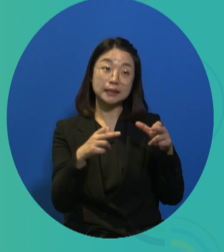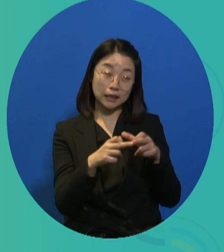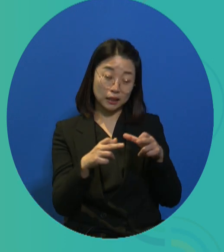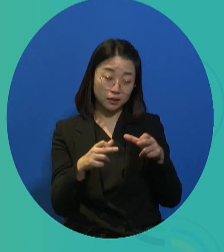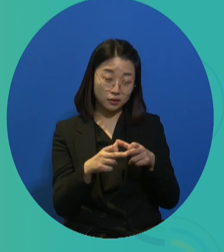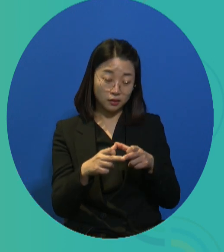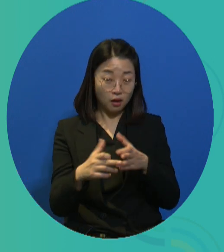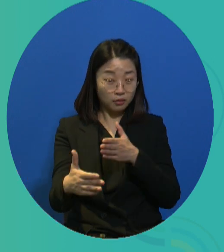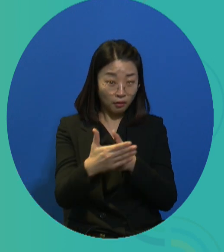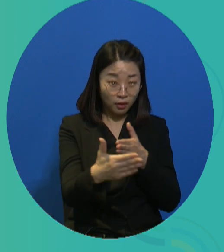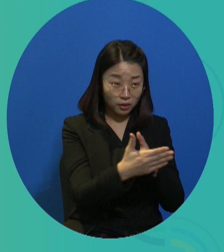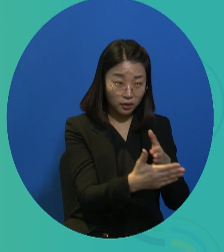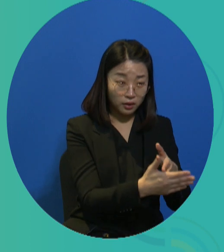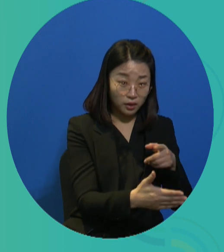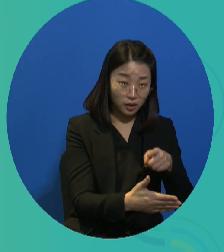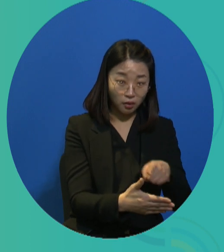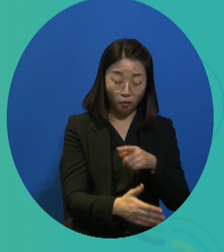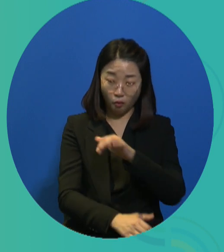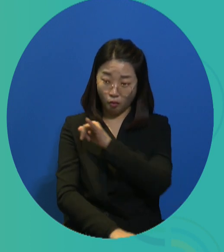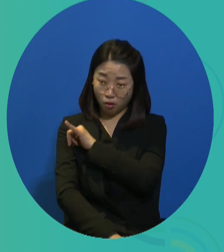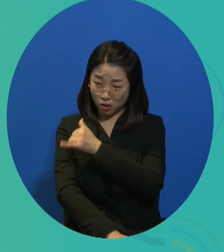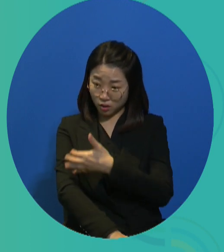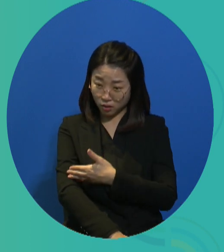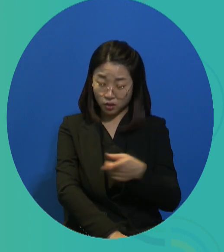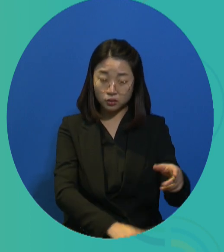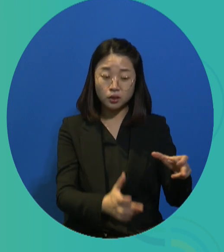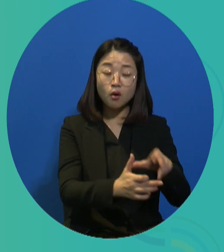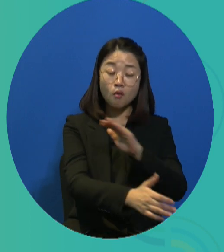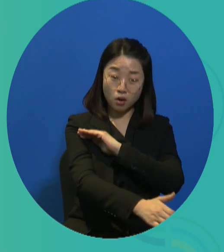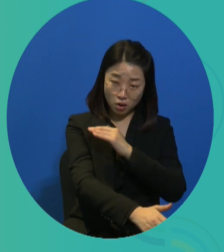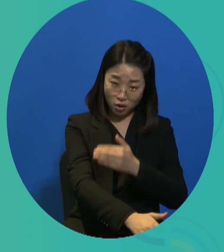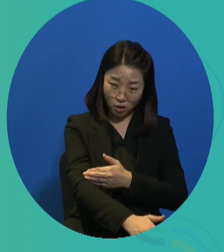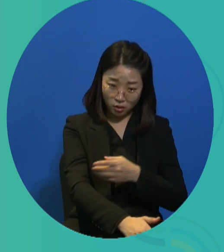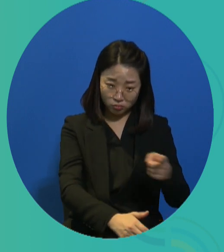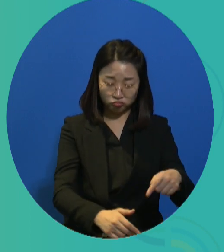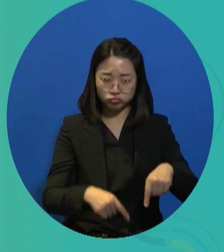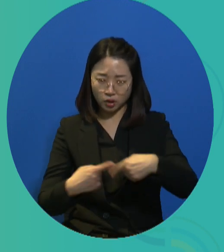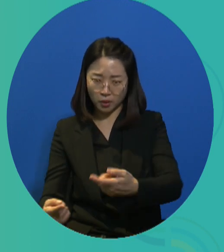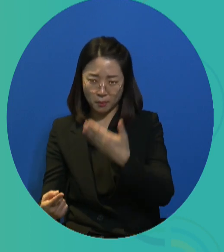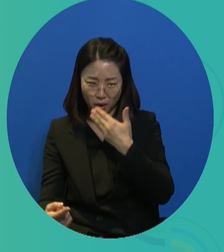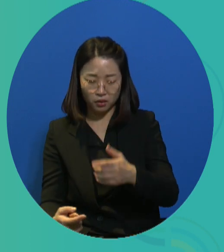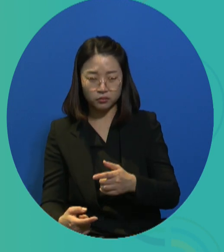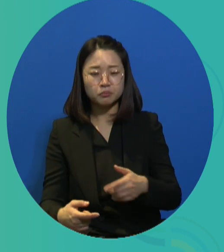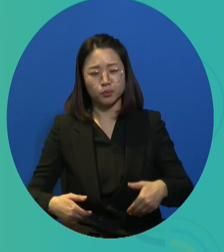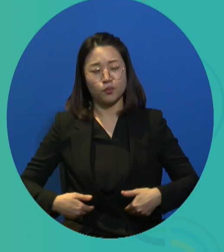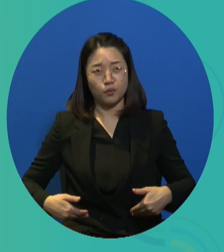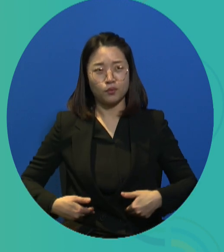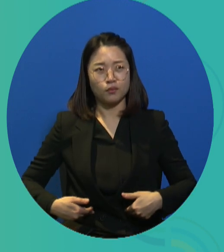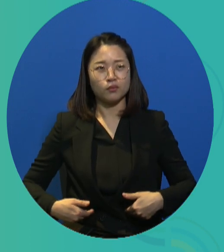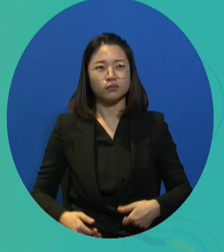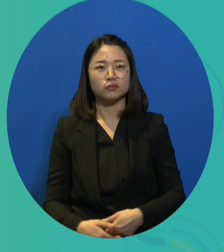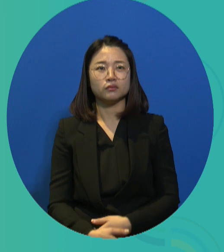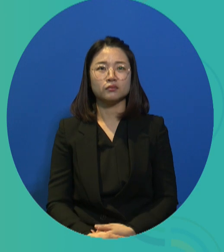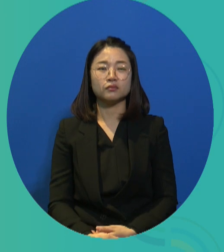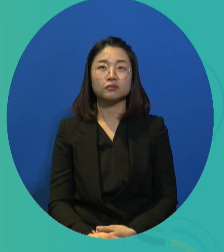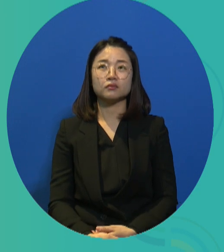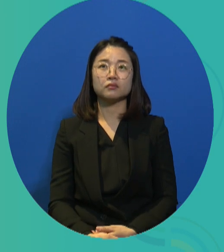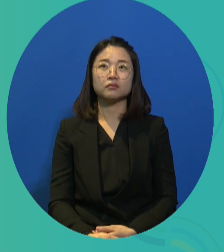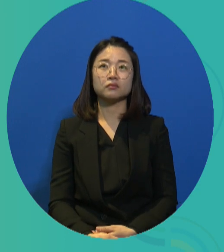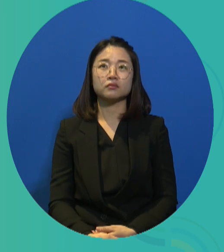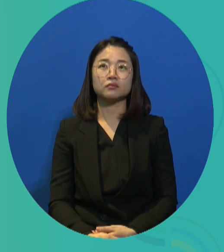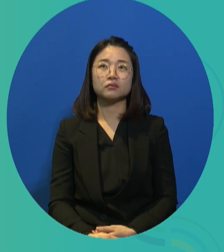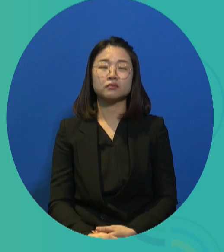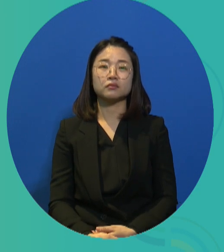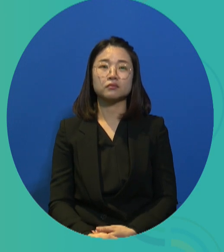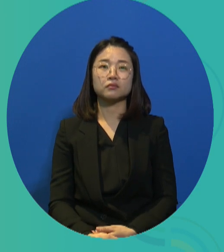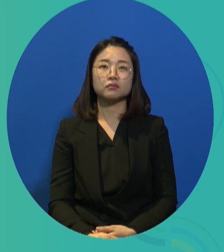the rights of persons with disabilities and eliminating such barriers is crucial in order to achieve universal